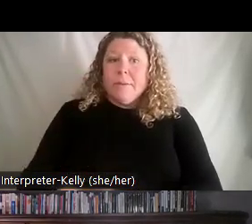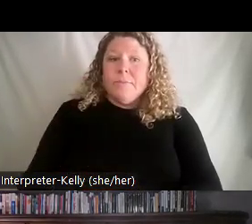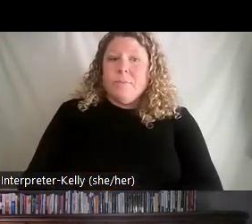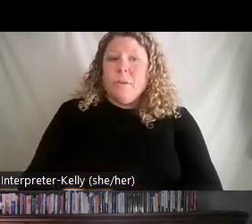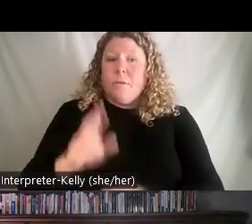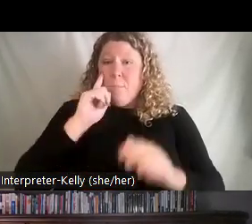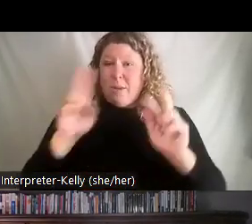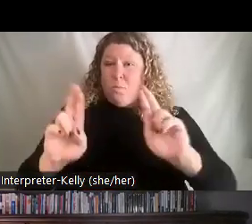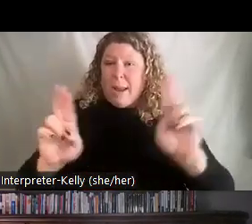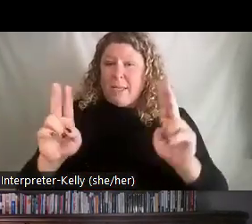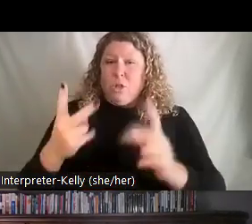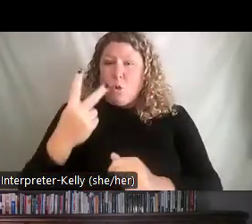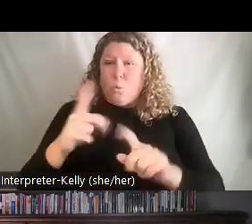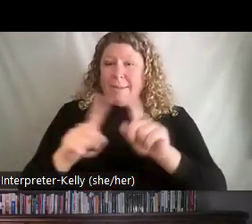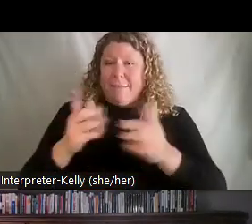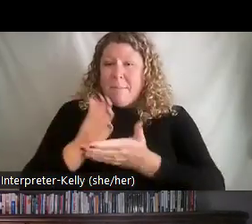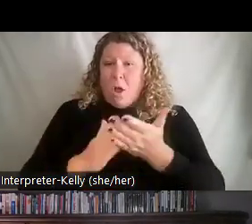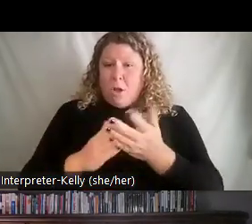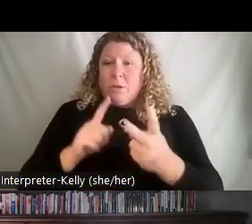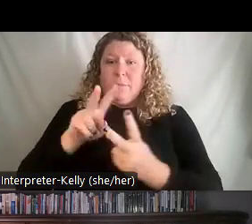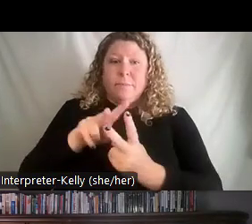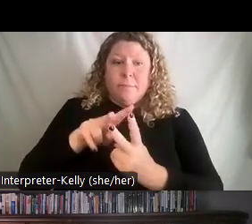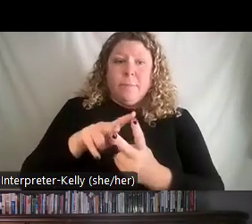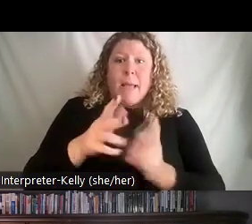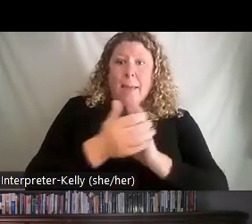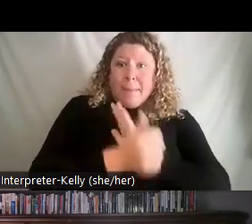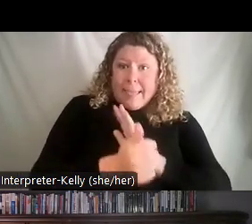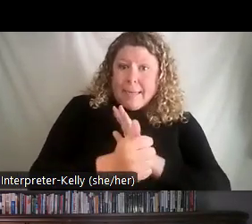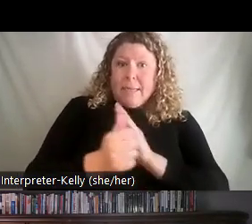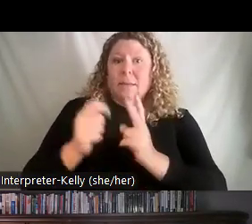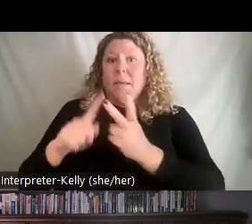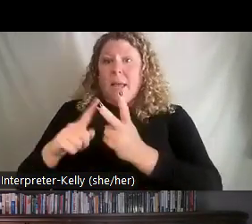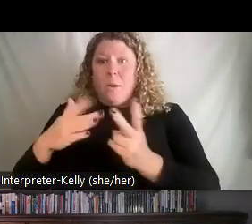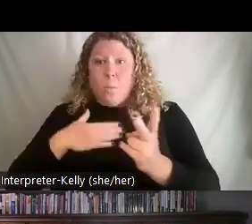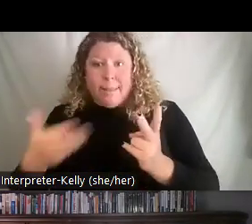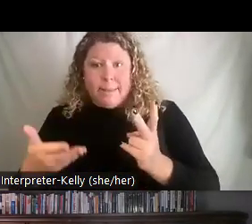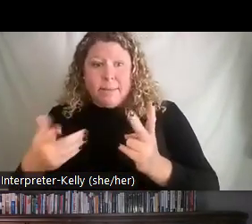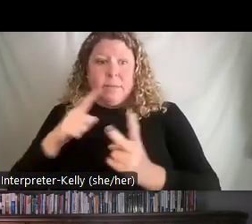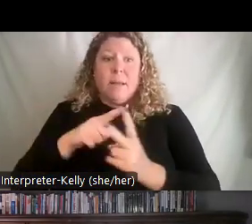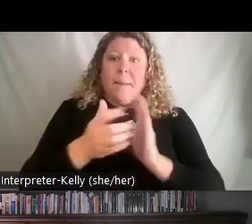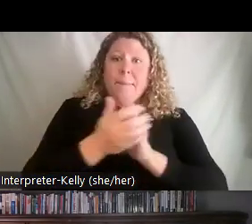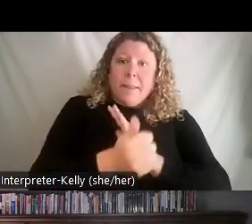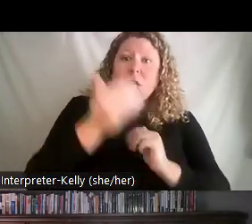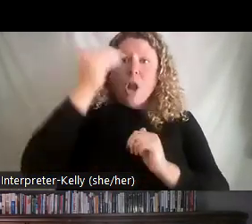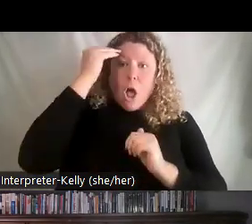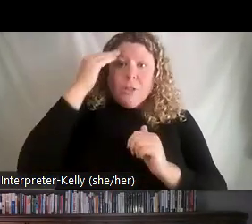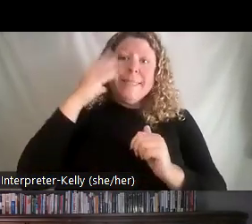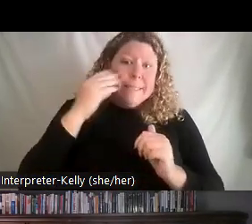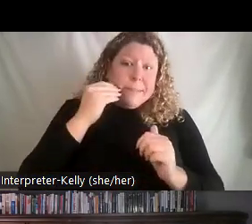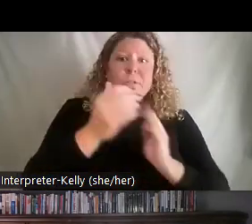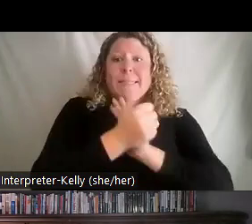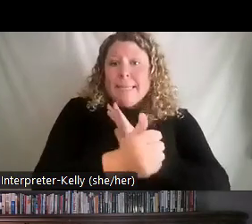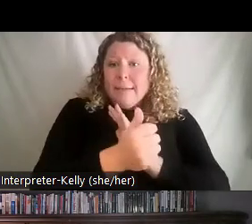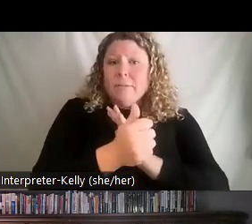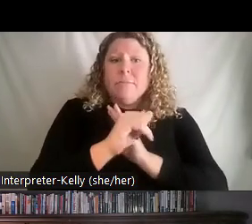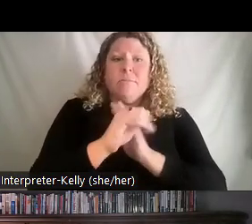here, the ability and the willingness. So let's define those. Ability is the knowledge, the experience, the skill that an individual or a